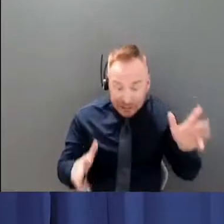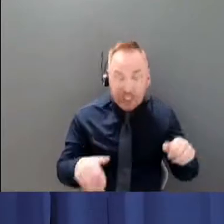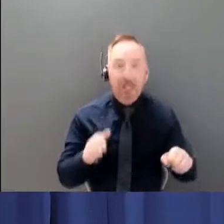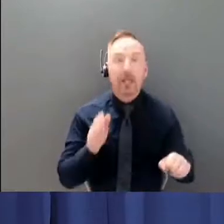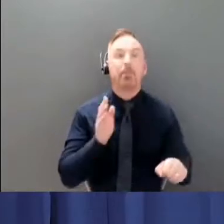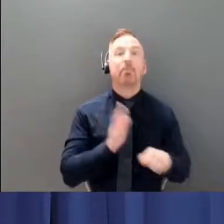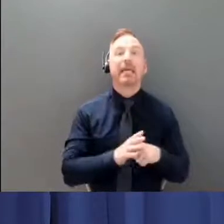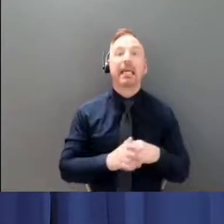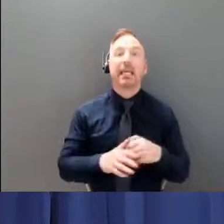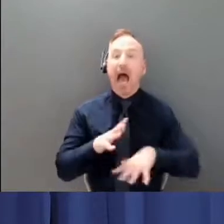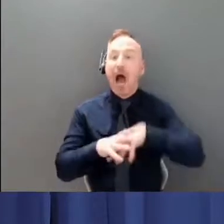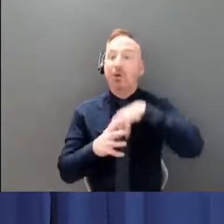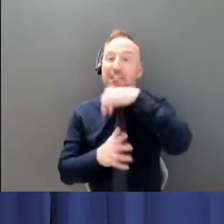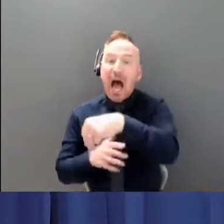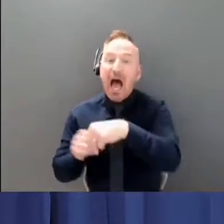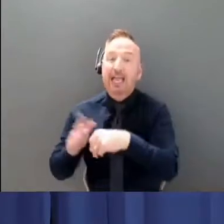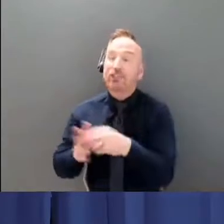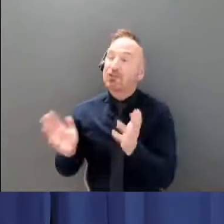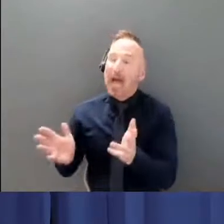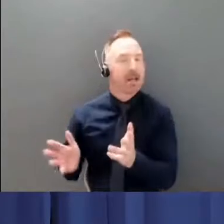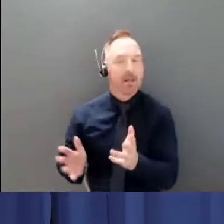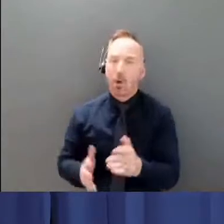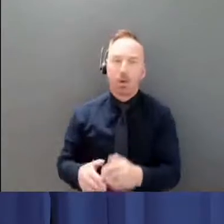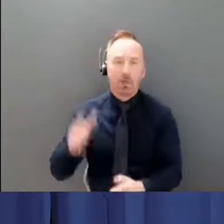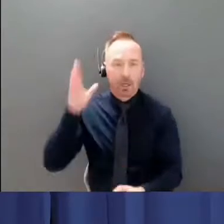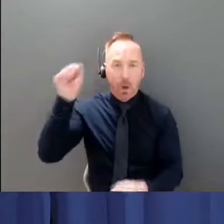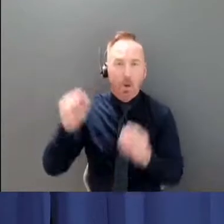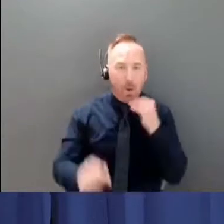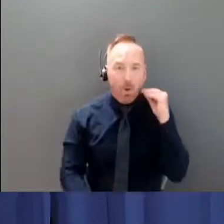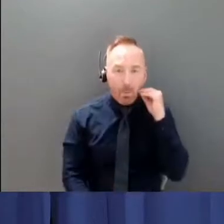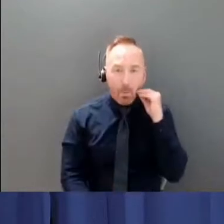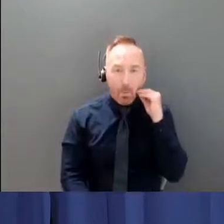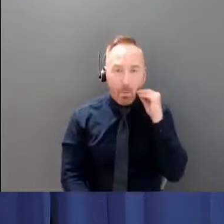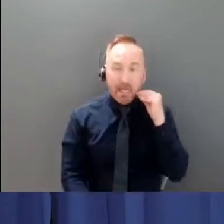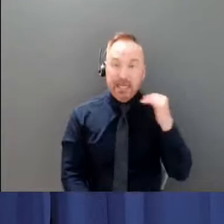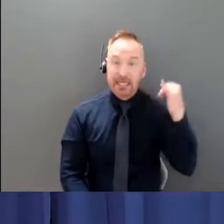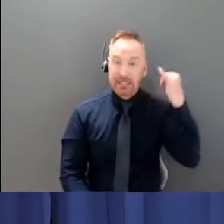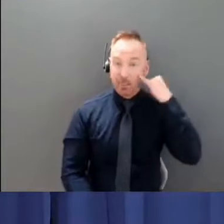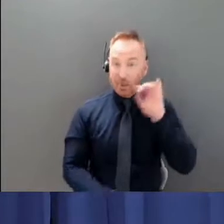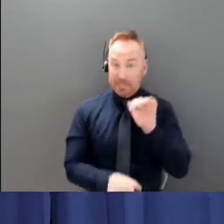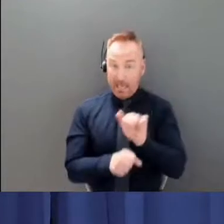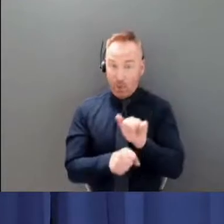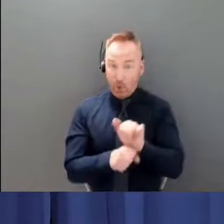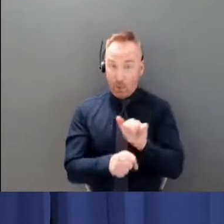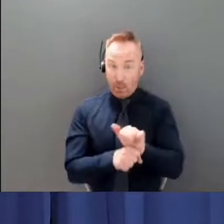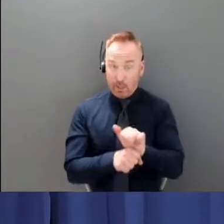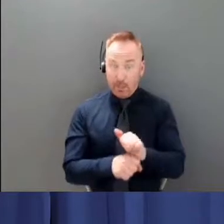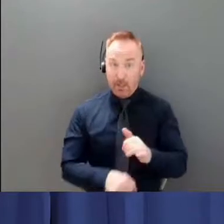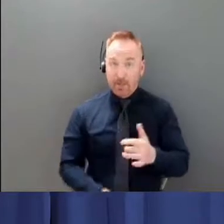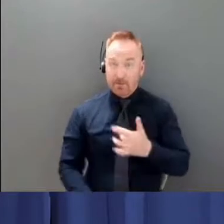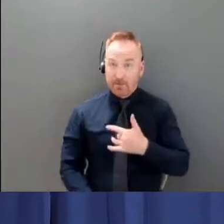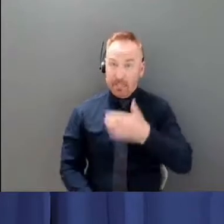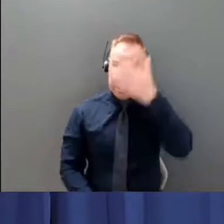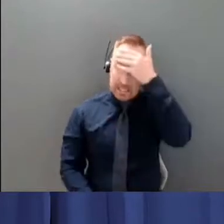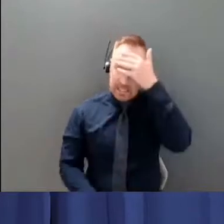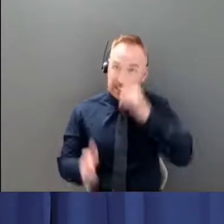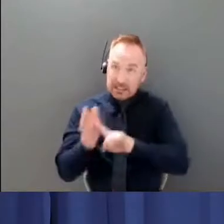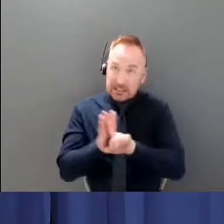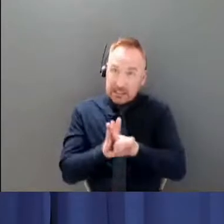workplace do not go to work if you have any symptoms please do not go to work if you are sick